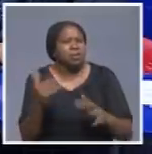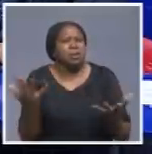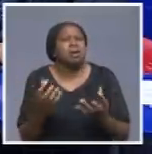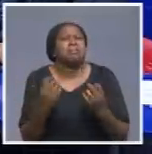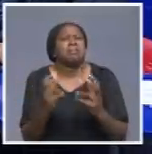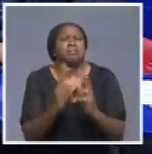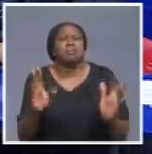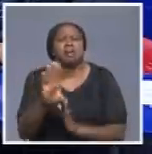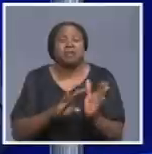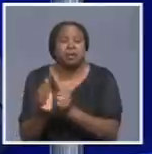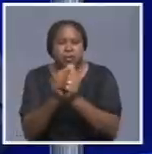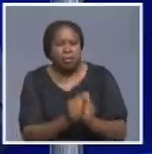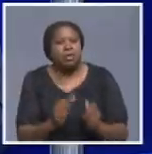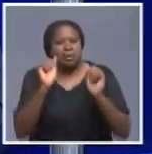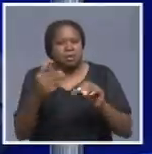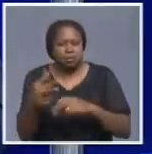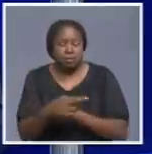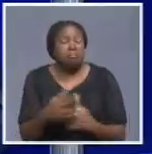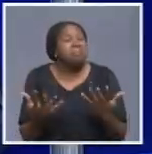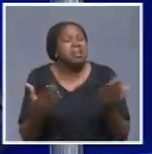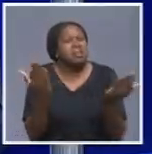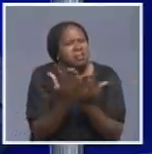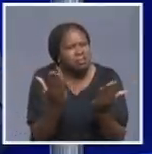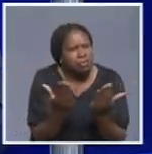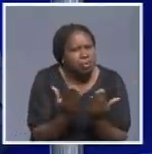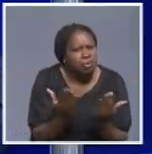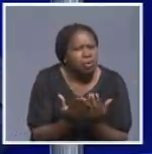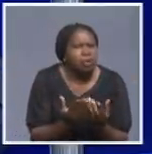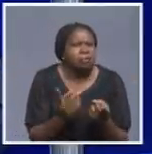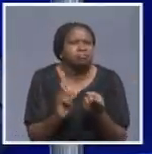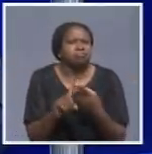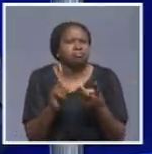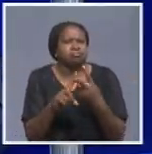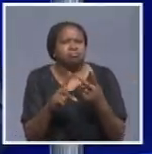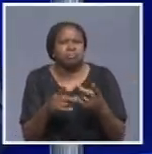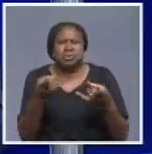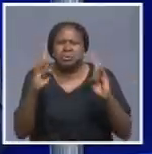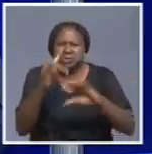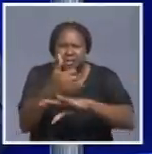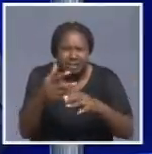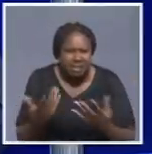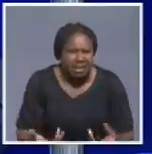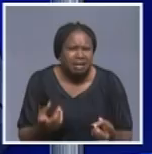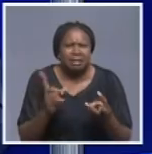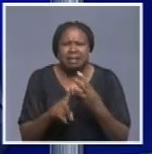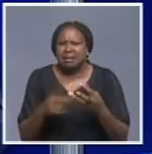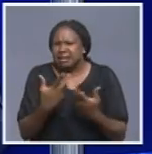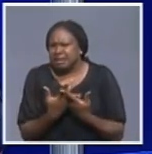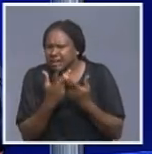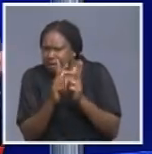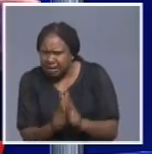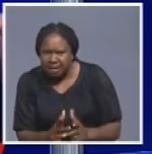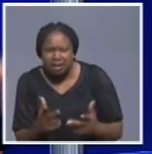many people coming together. Be it a school, be it a soccer match, be it a church,